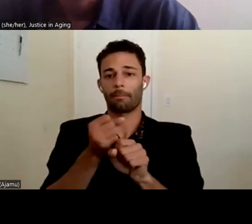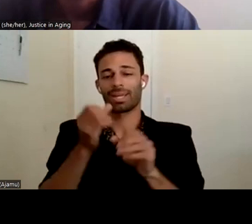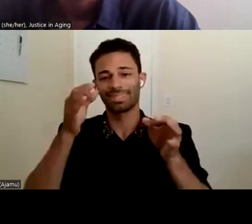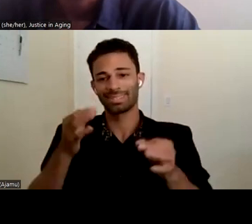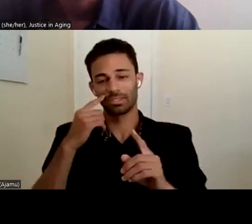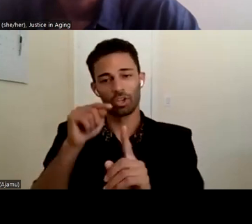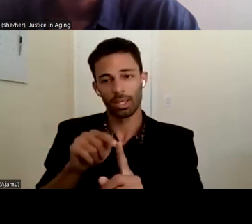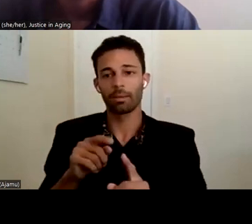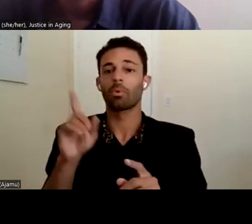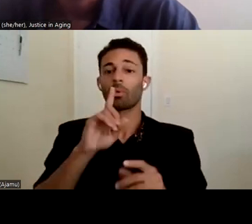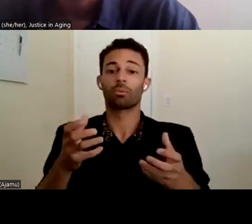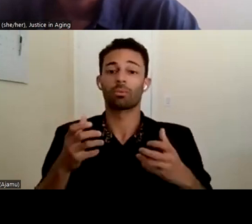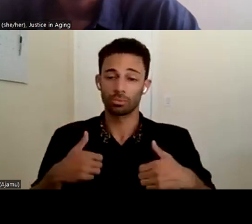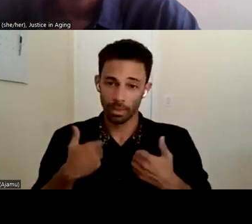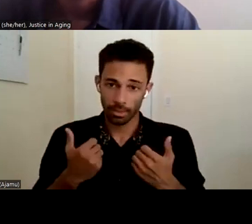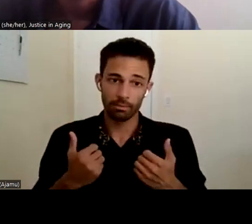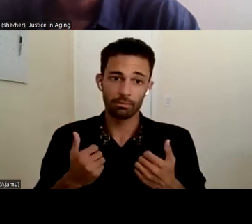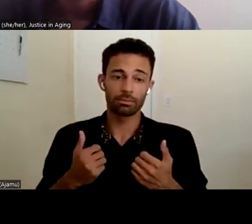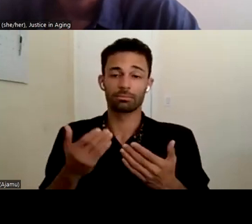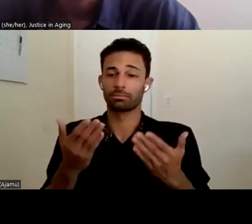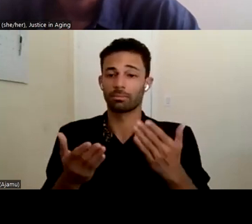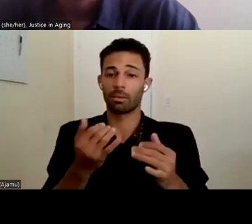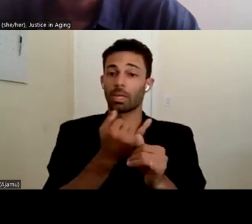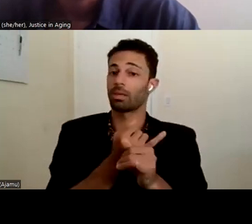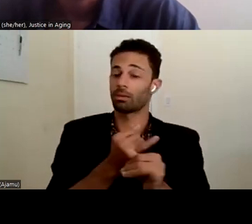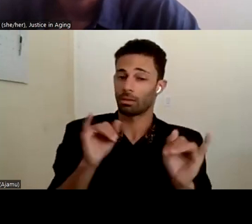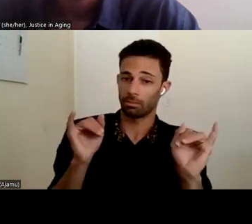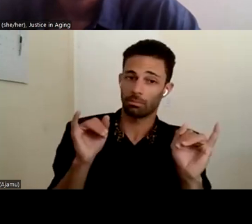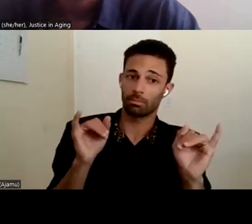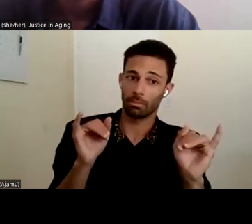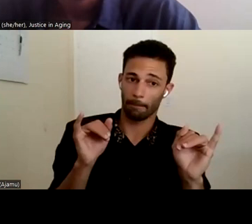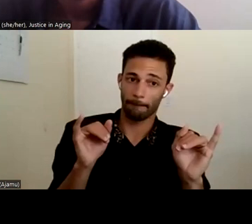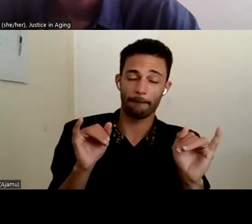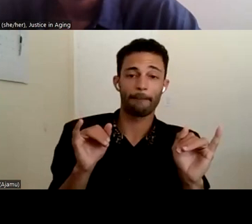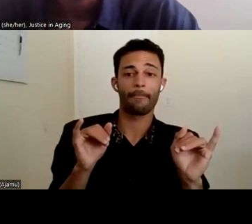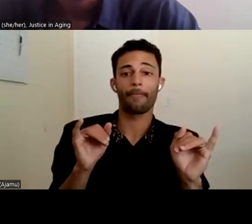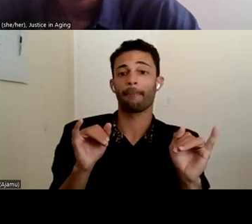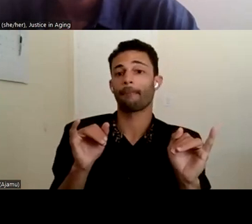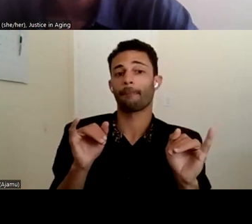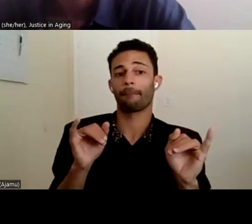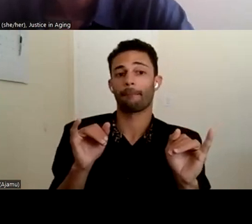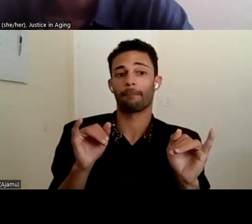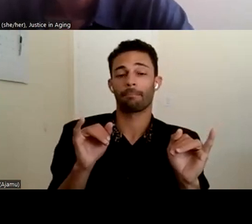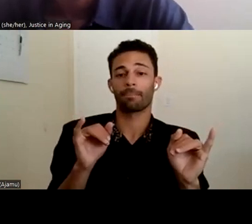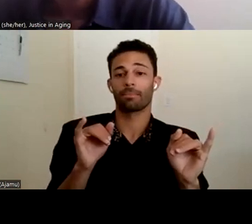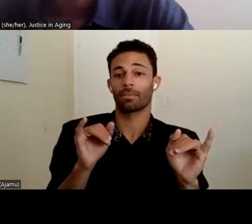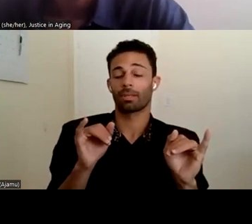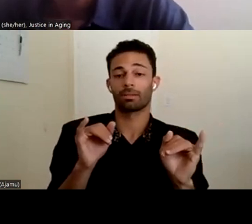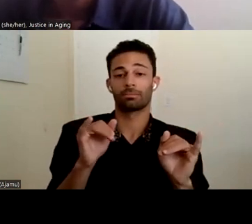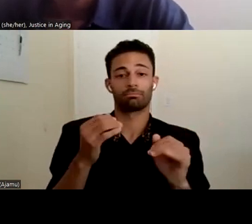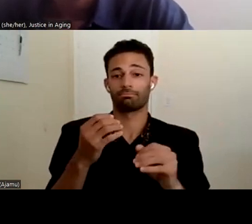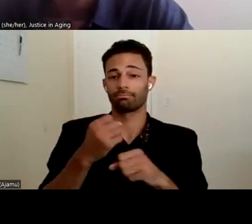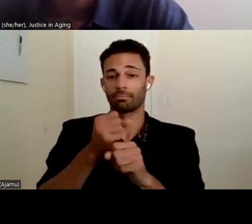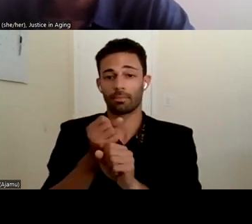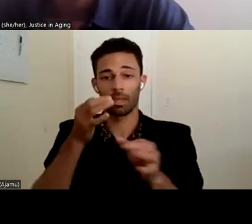Uh, and that may independent, be independent of being able to, to pull off the financial, you know, maneuvers that need to happen